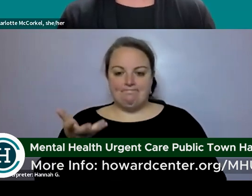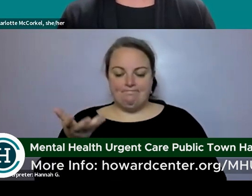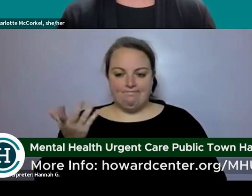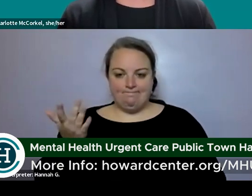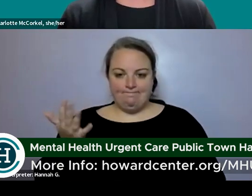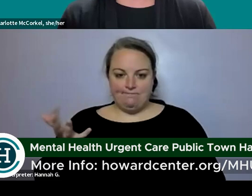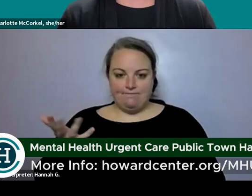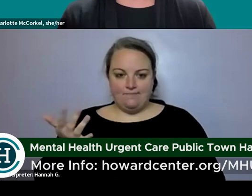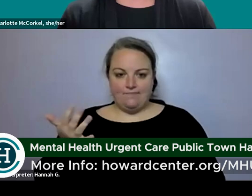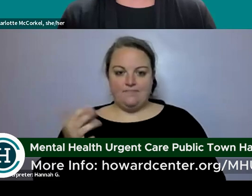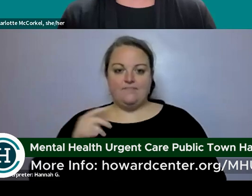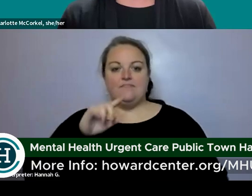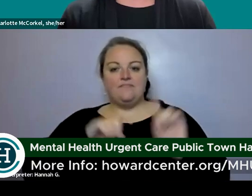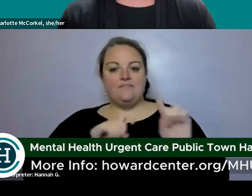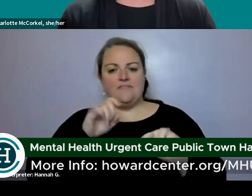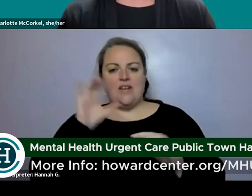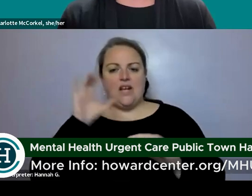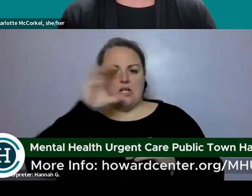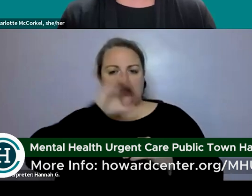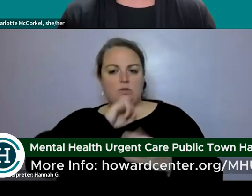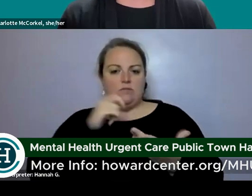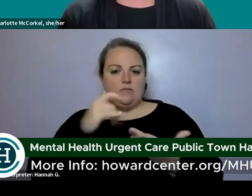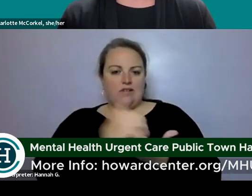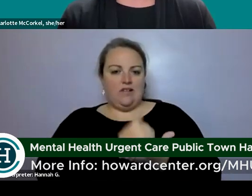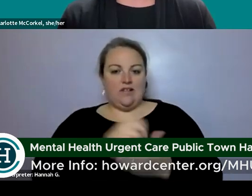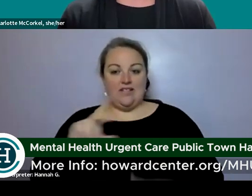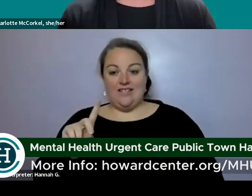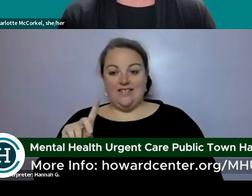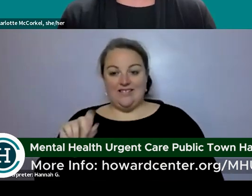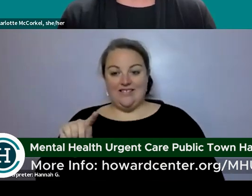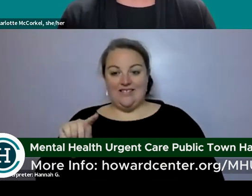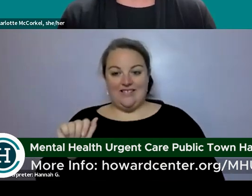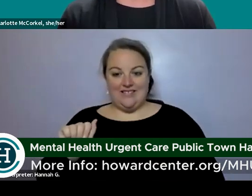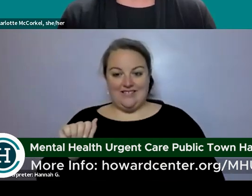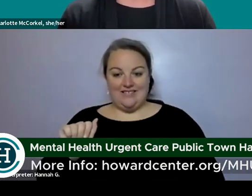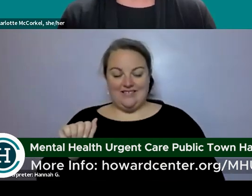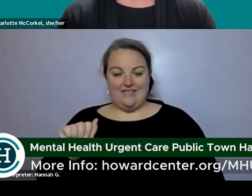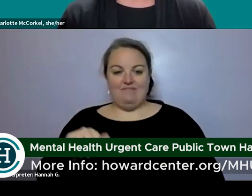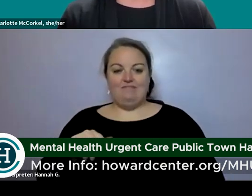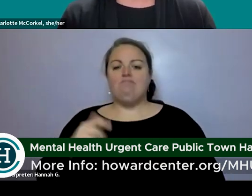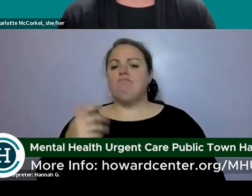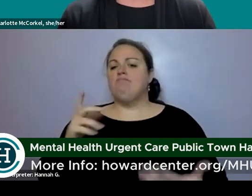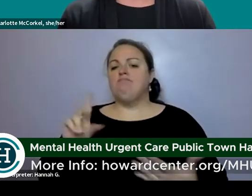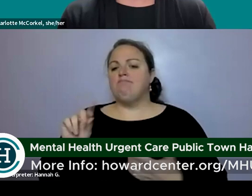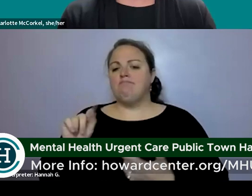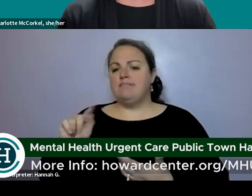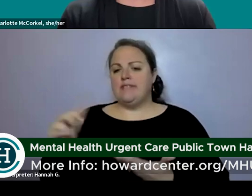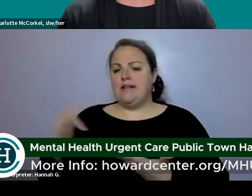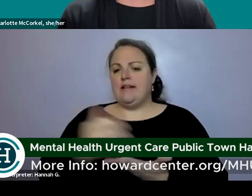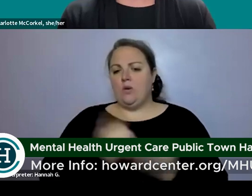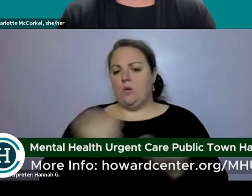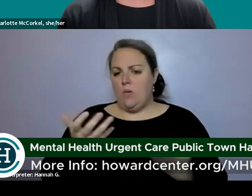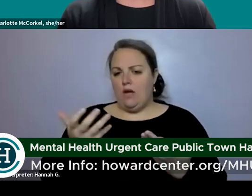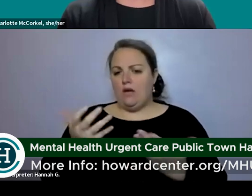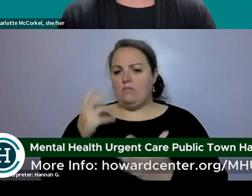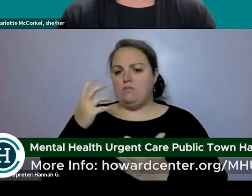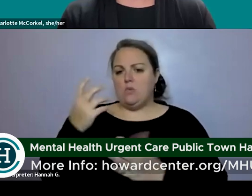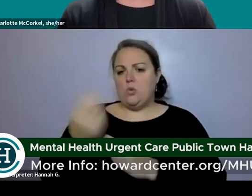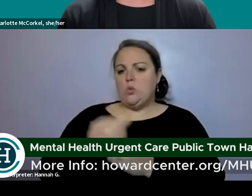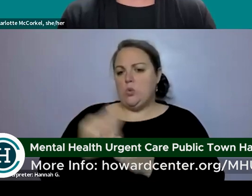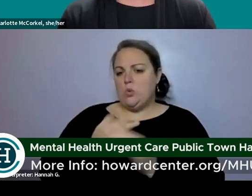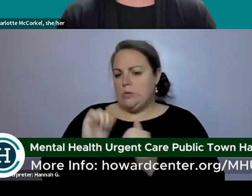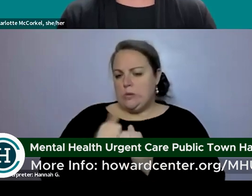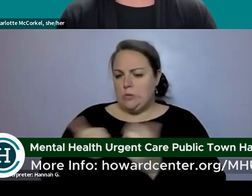i assume you'll be collecting data on uh the mental health urgent care um what data will you collect and for what purpose